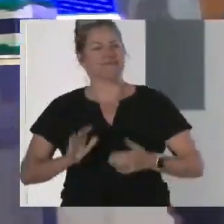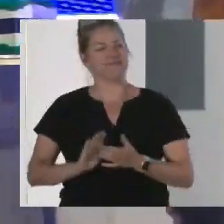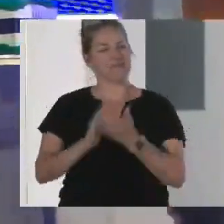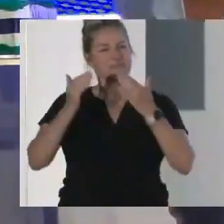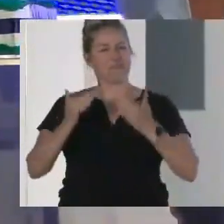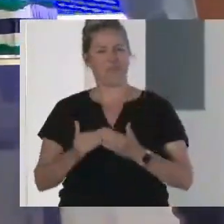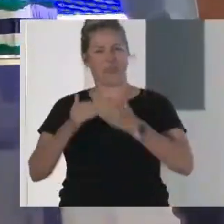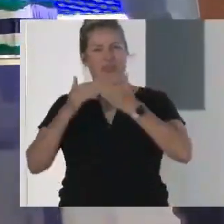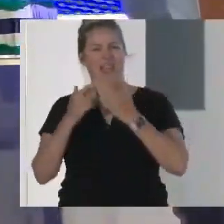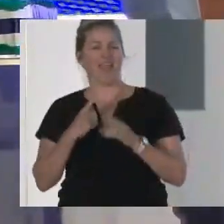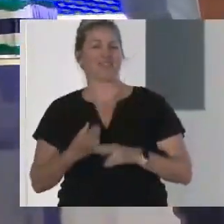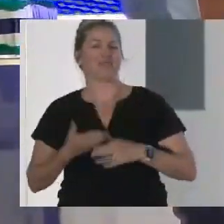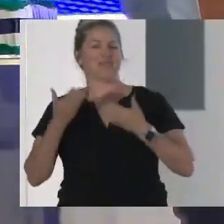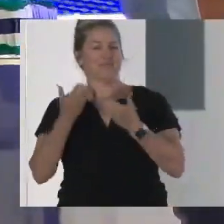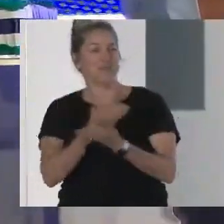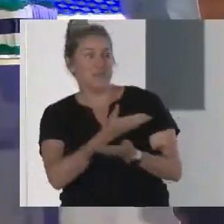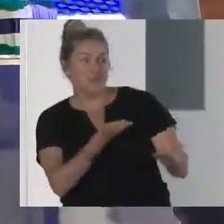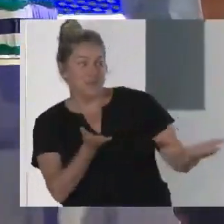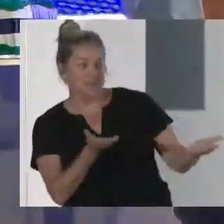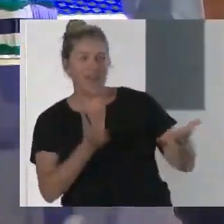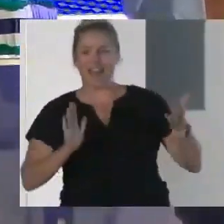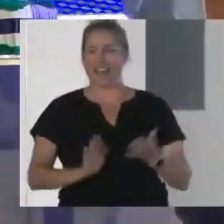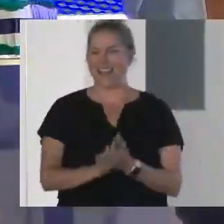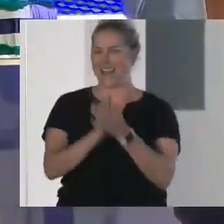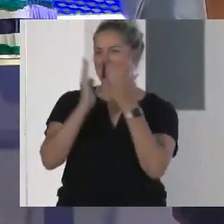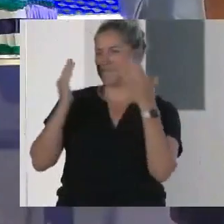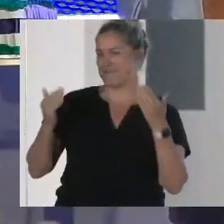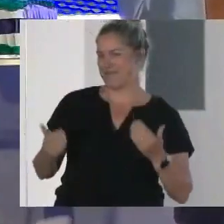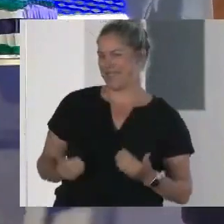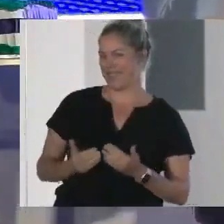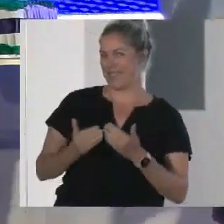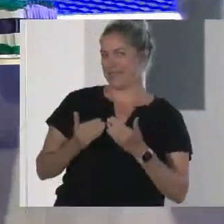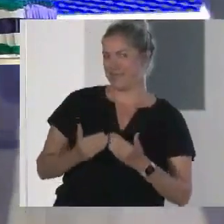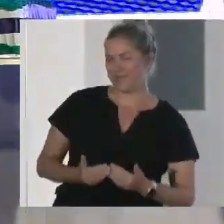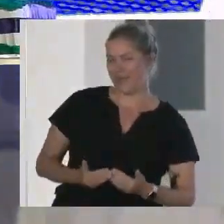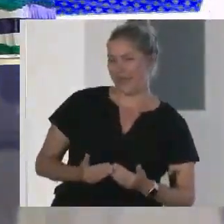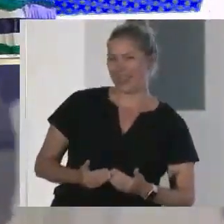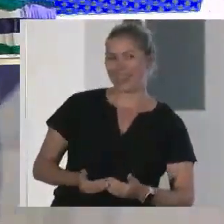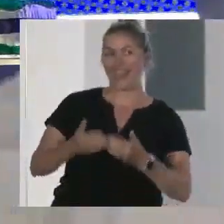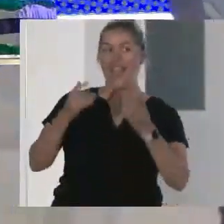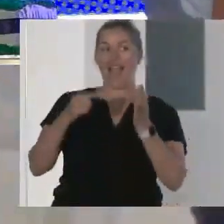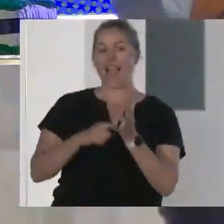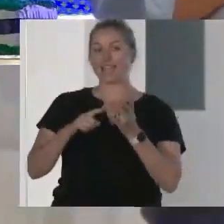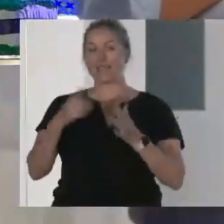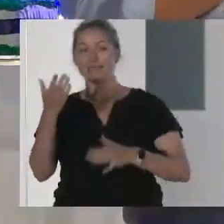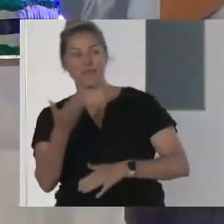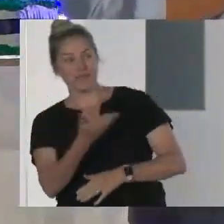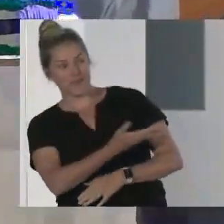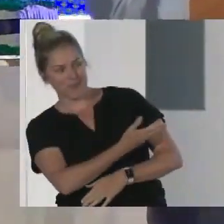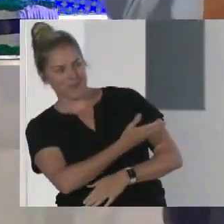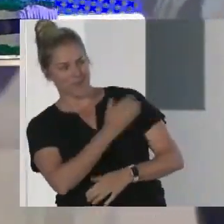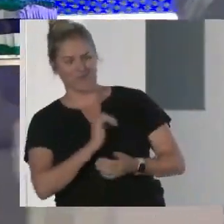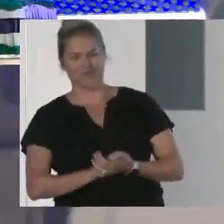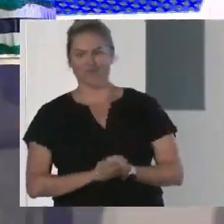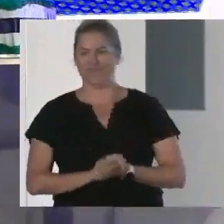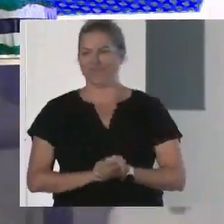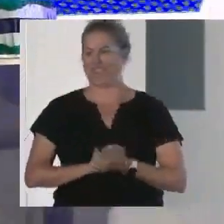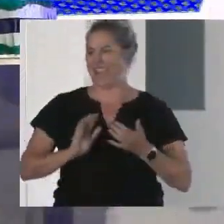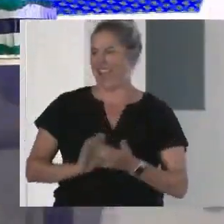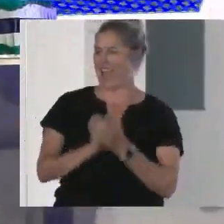Birthday to you. You sound great, guys. Happy Birthday to you.